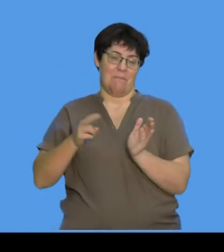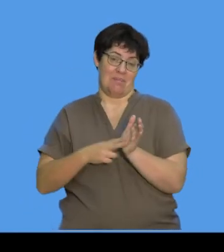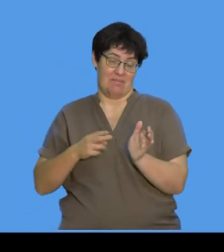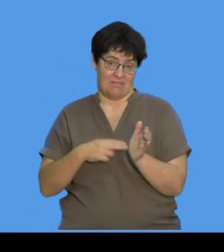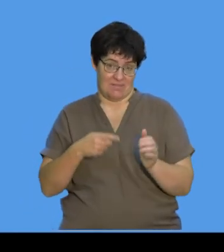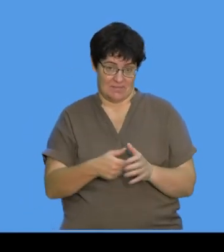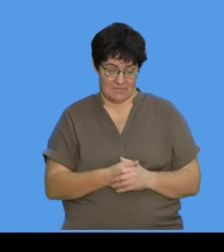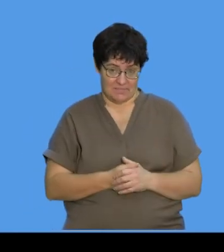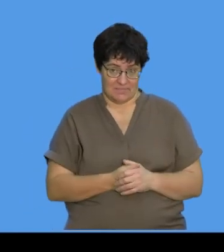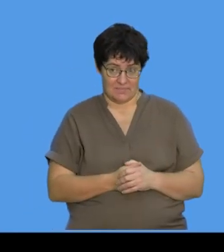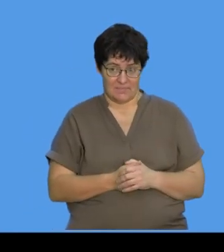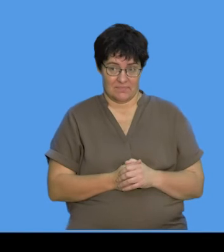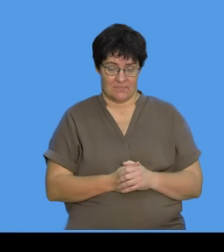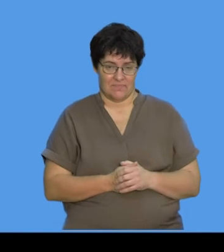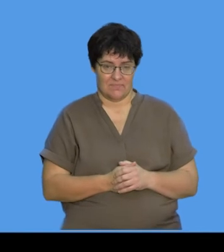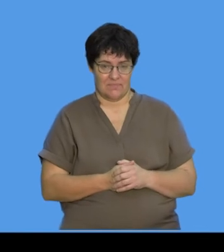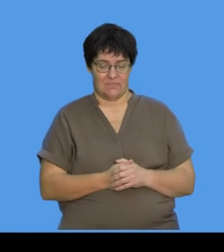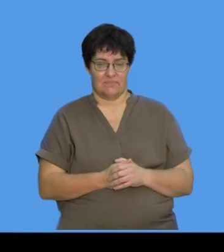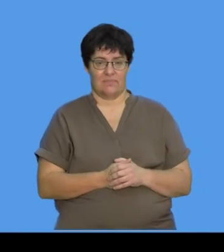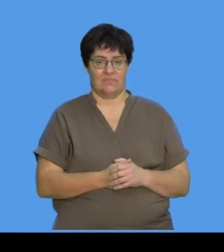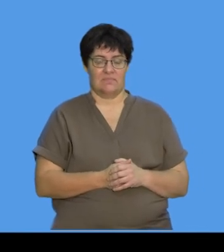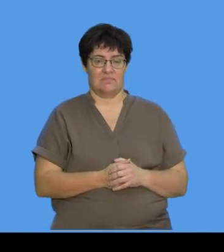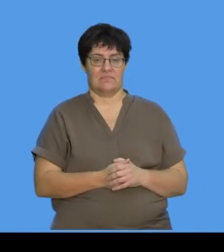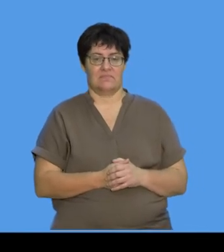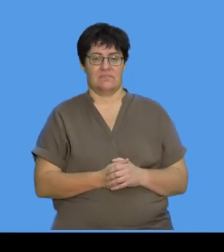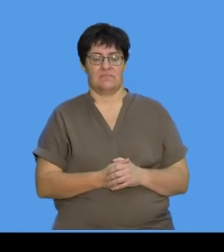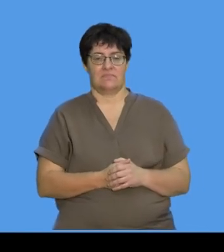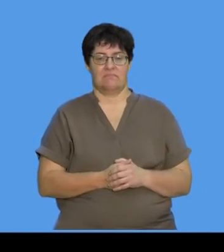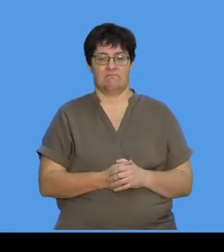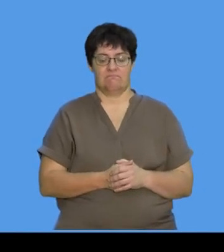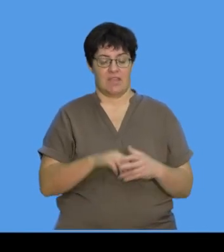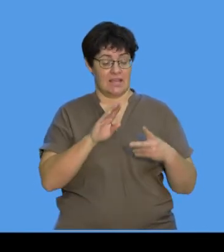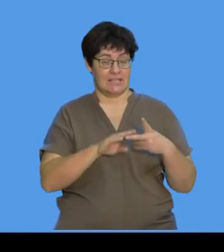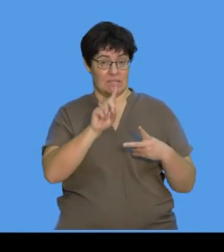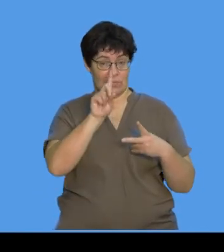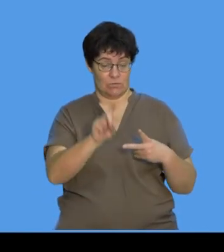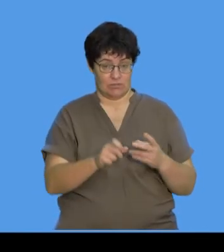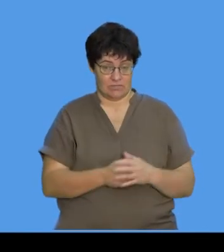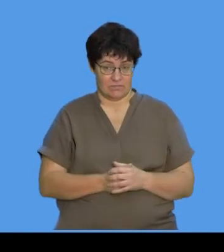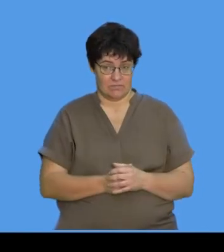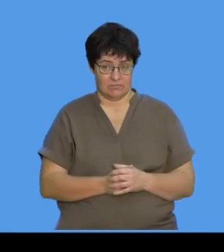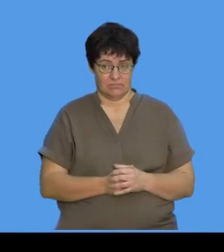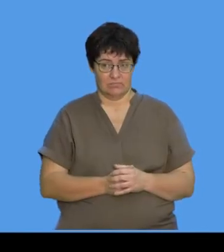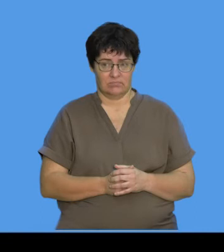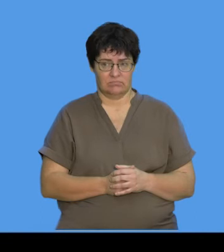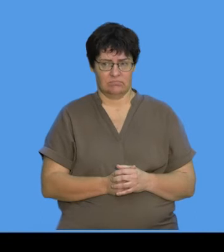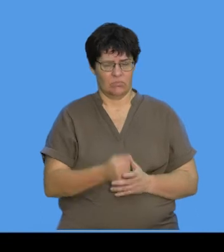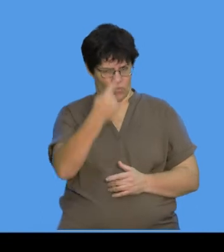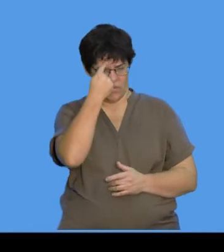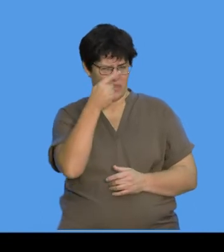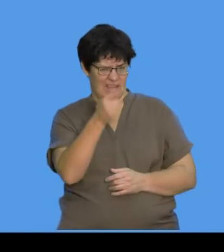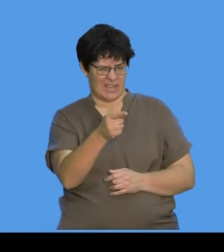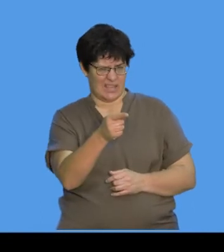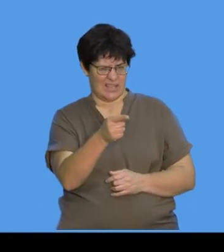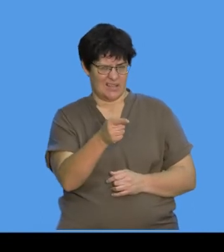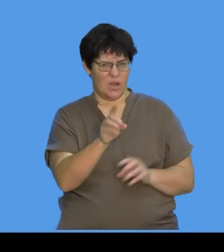my diagrams. Okay, now the next question. How do you think